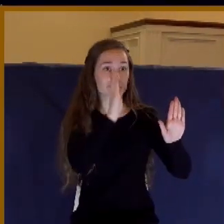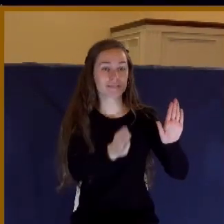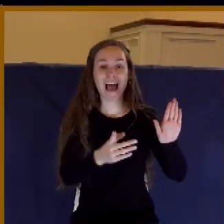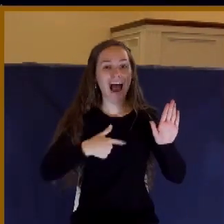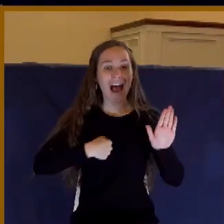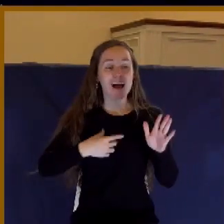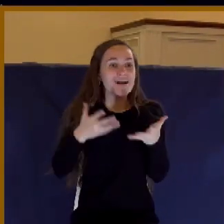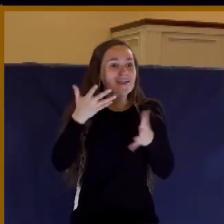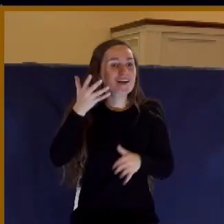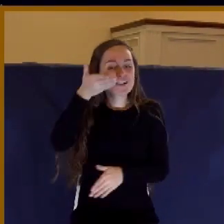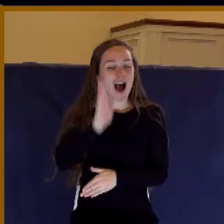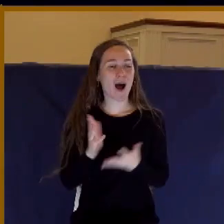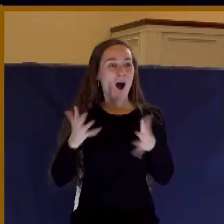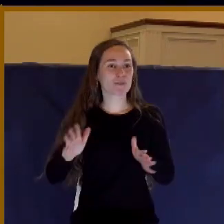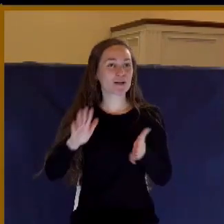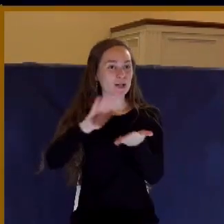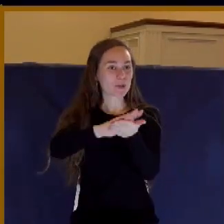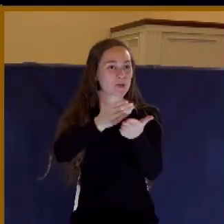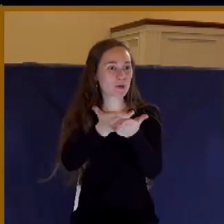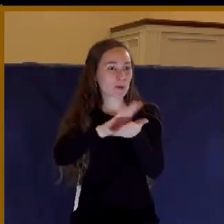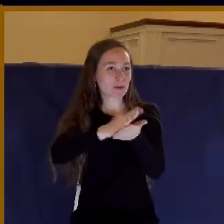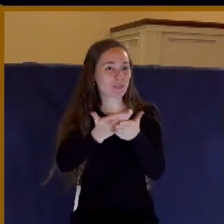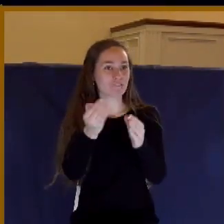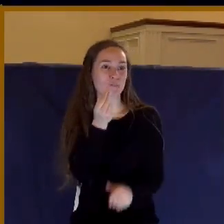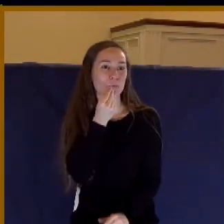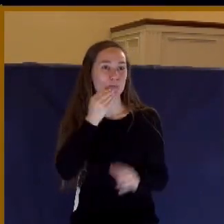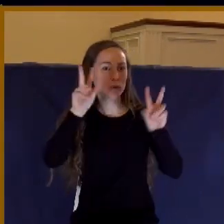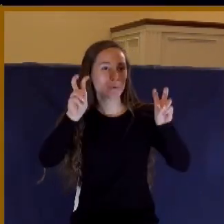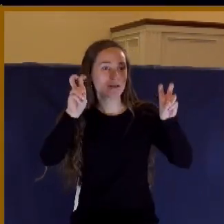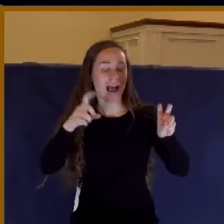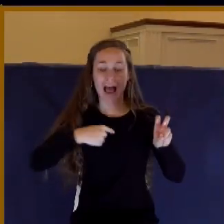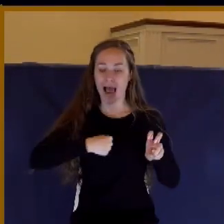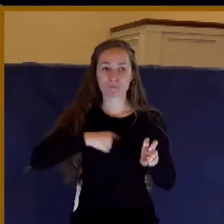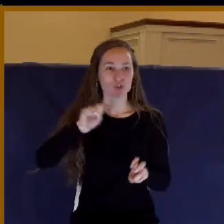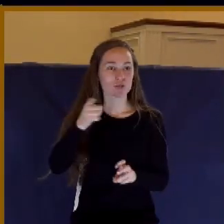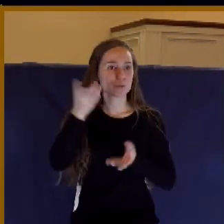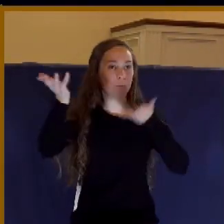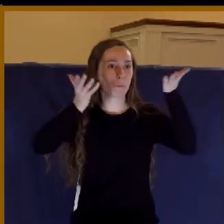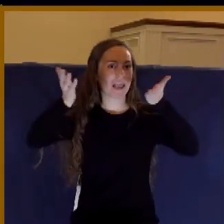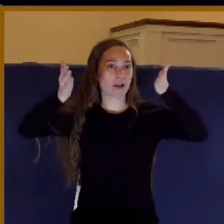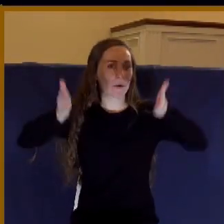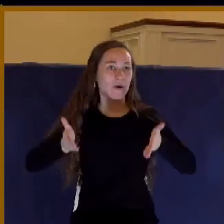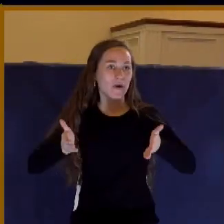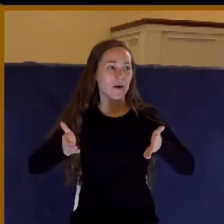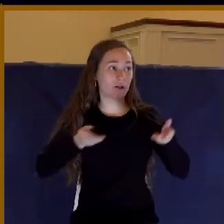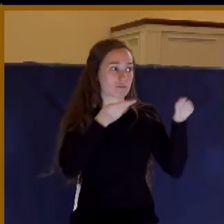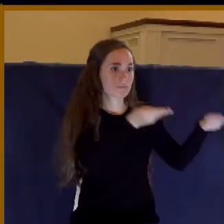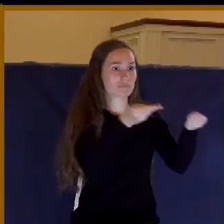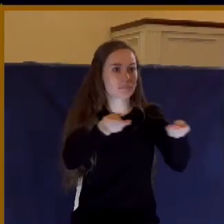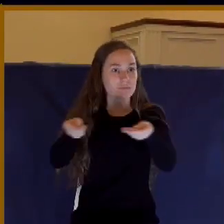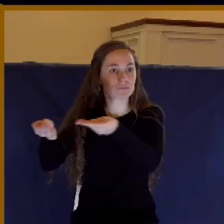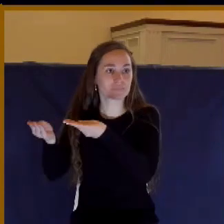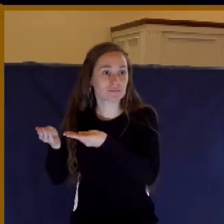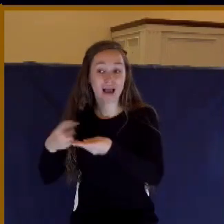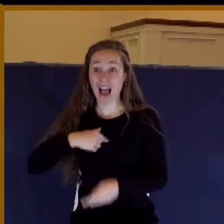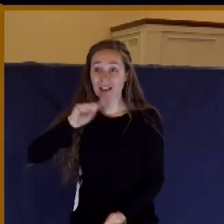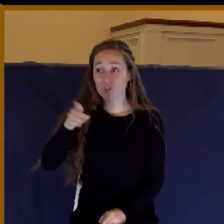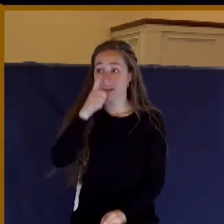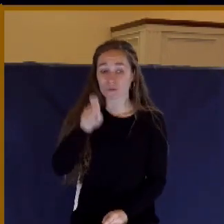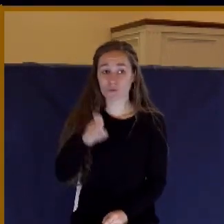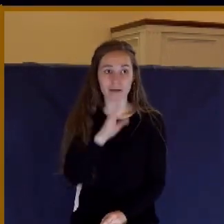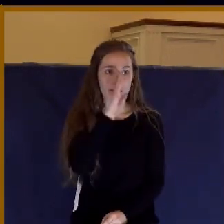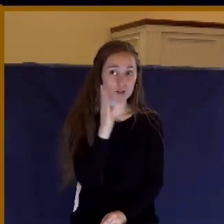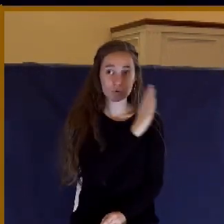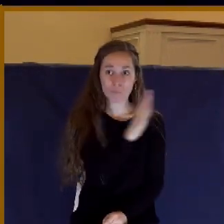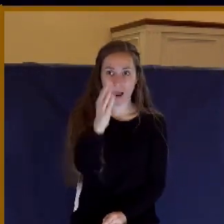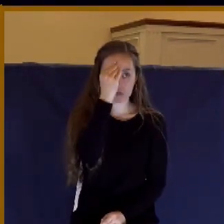I'm not a chef. I'm a waiter. And God's already made it. He's already made it. I just need to get it to you. I just need